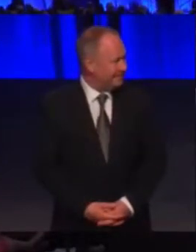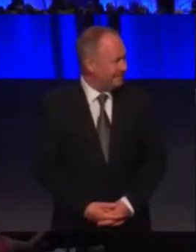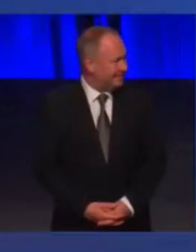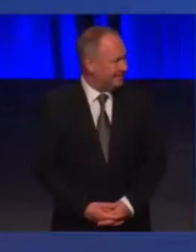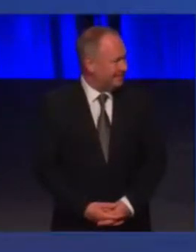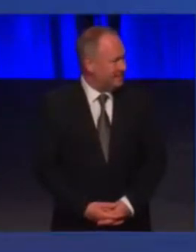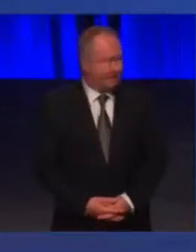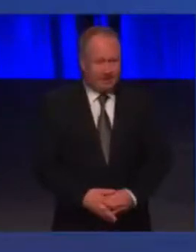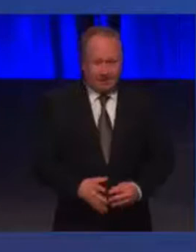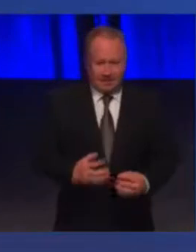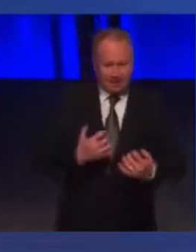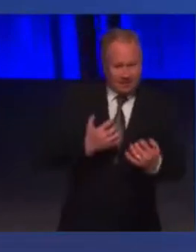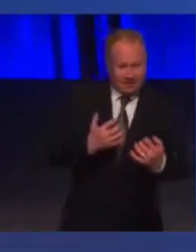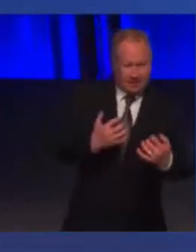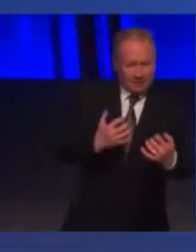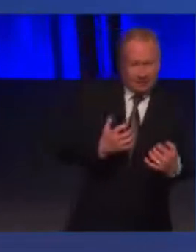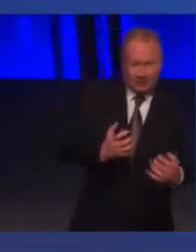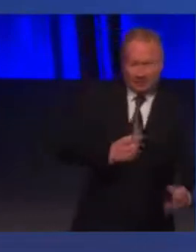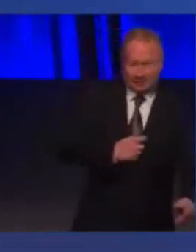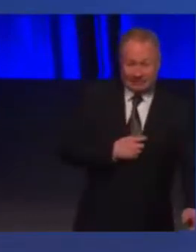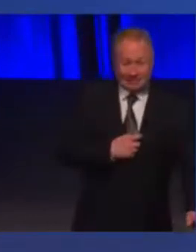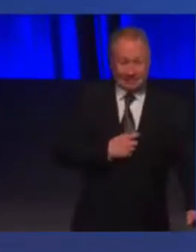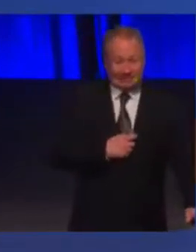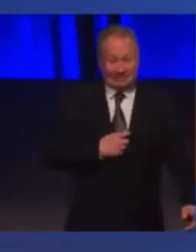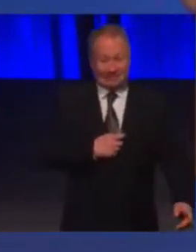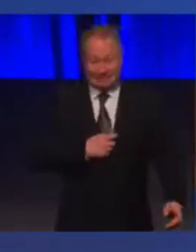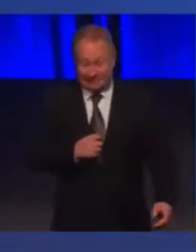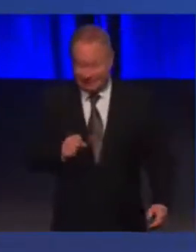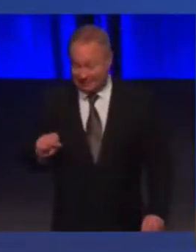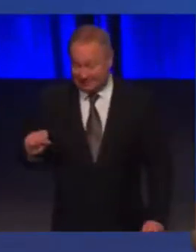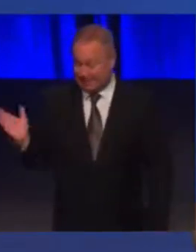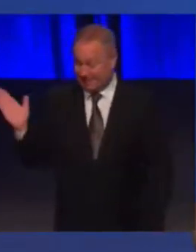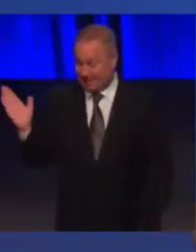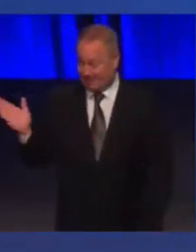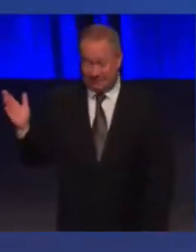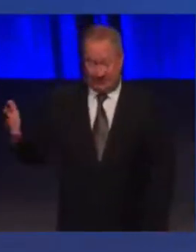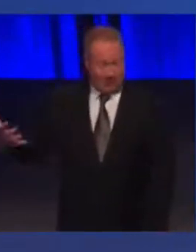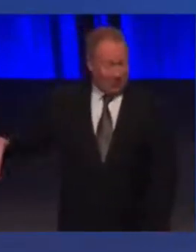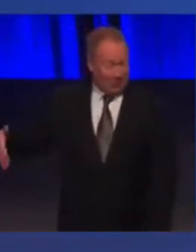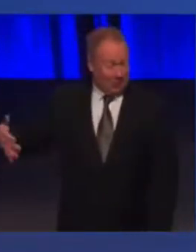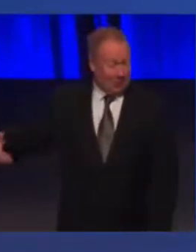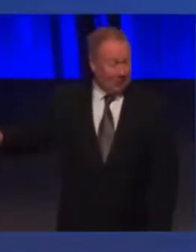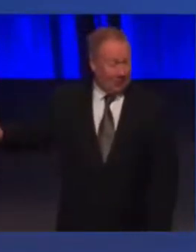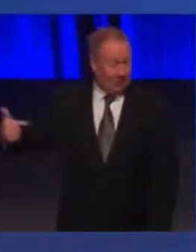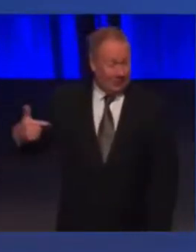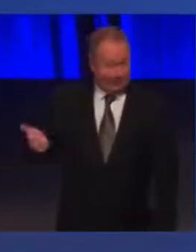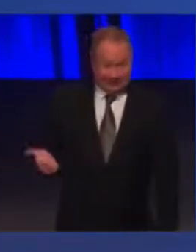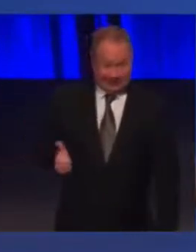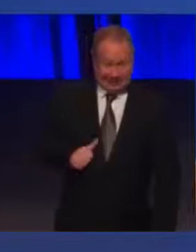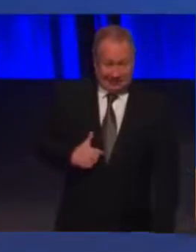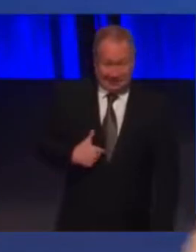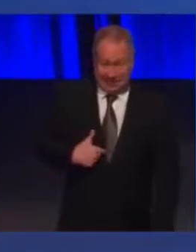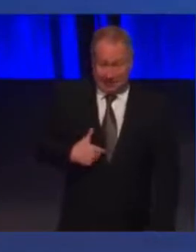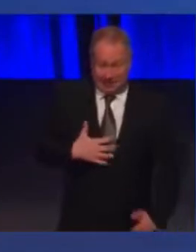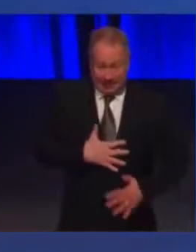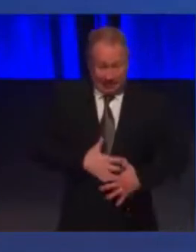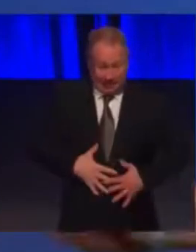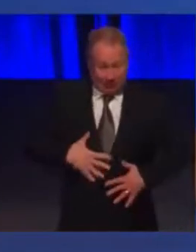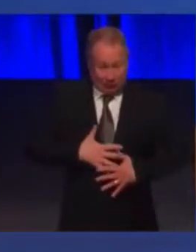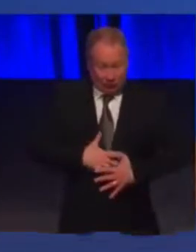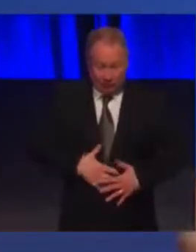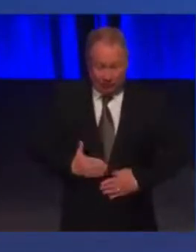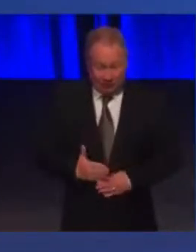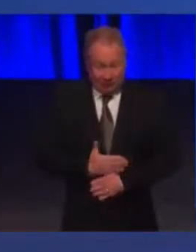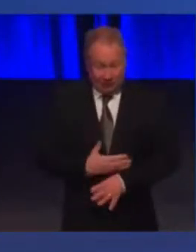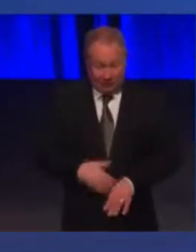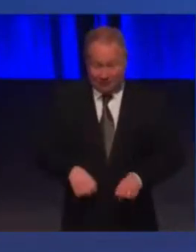Scary looking at everybody there and following these amazing, powerful speeches for these women. I'm a bit of an emotional wreck before I even start this, so I